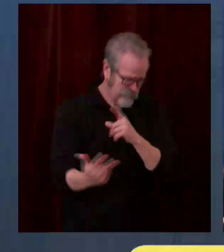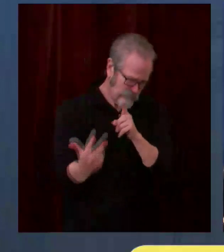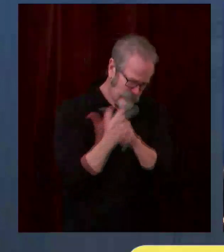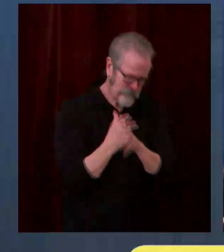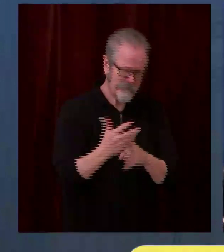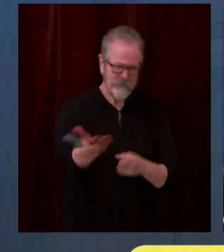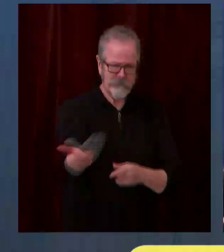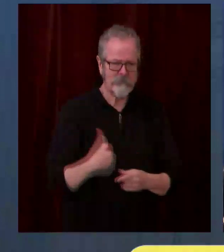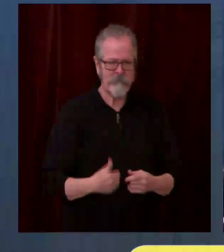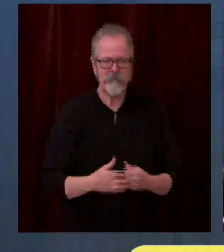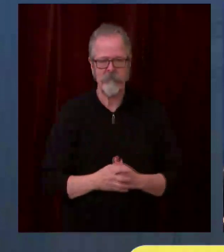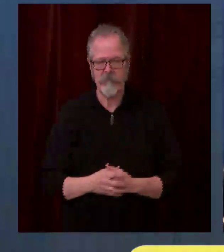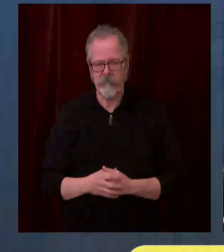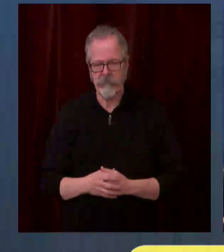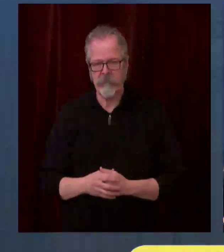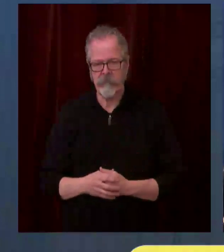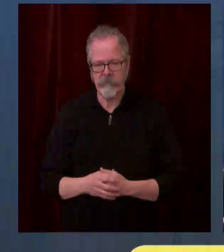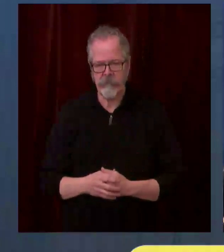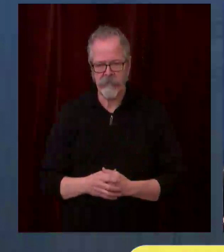I'm sorry?